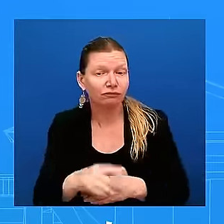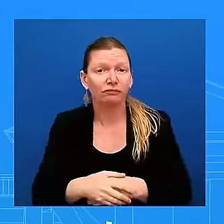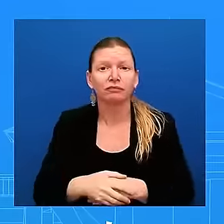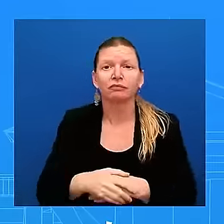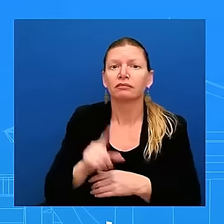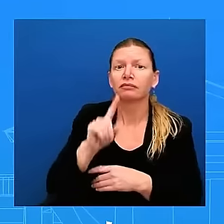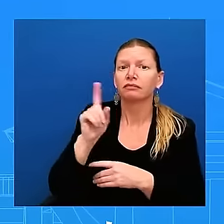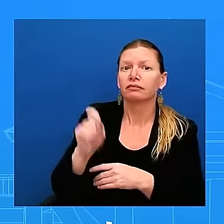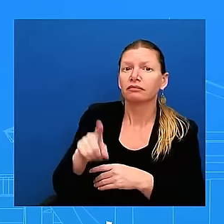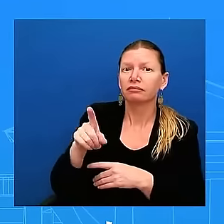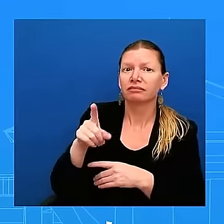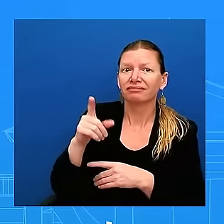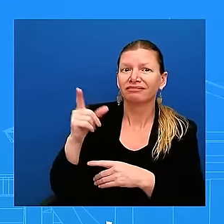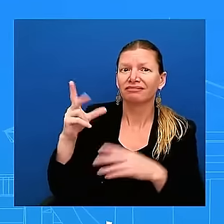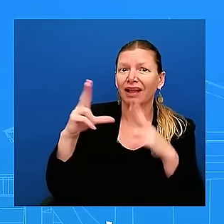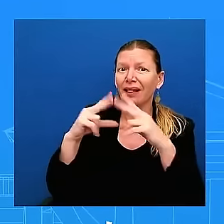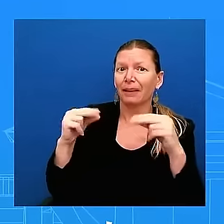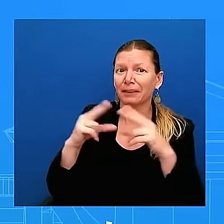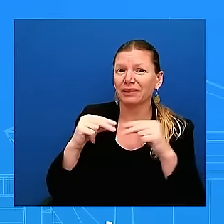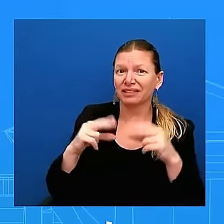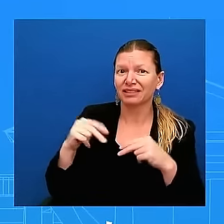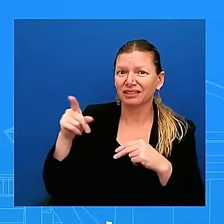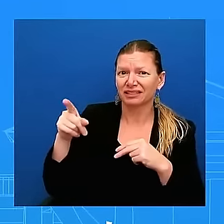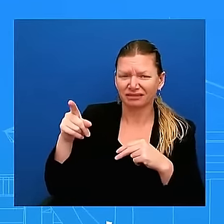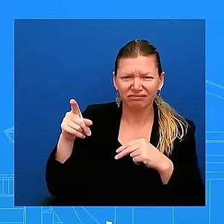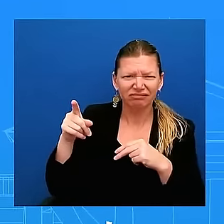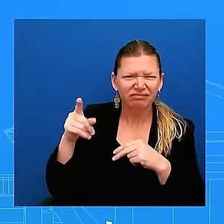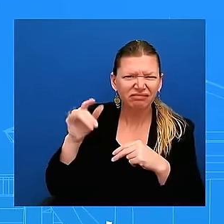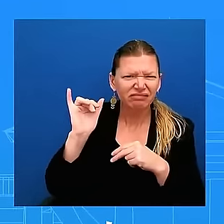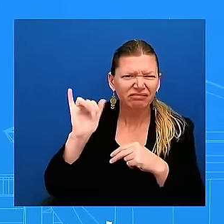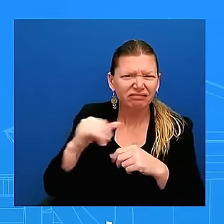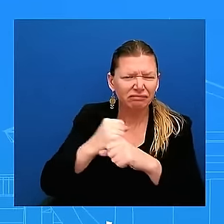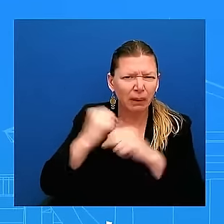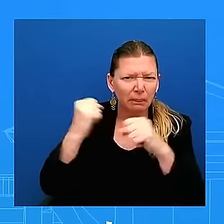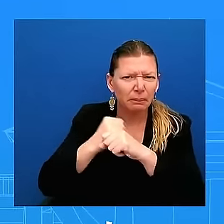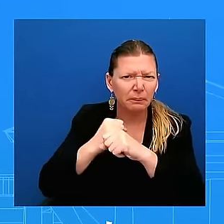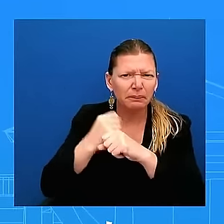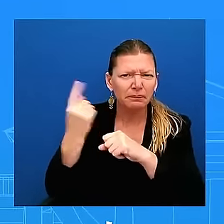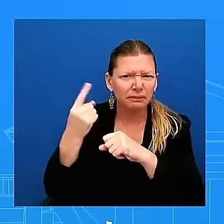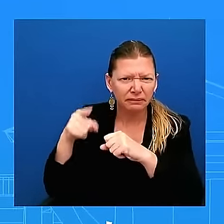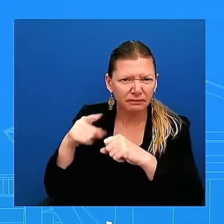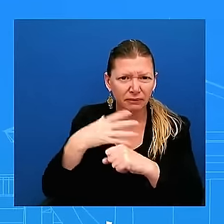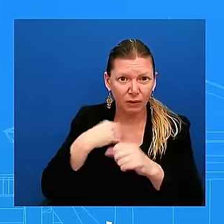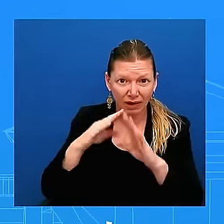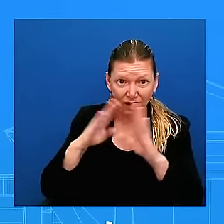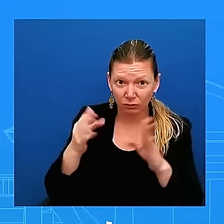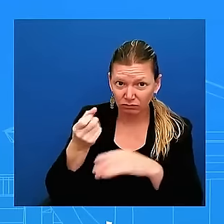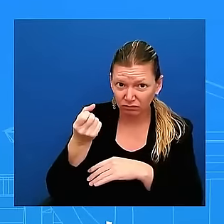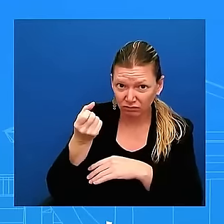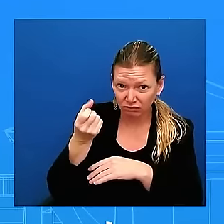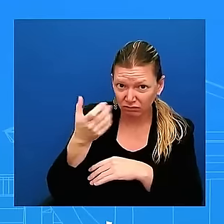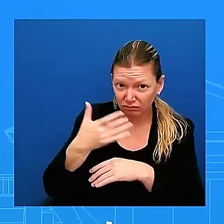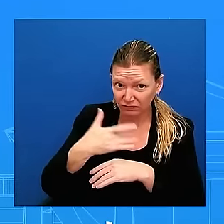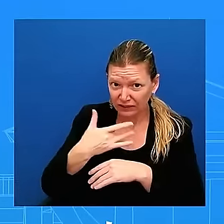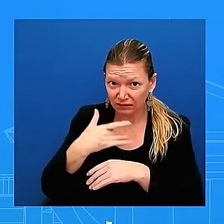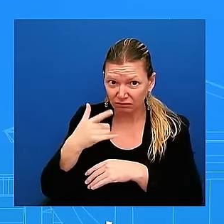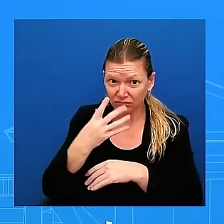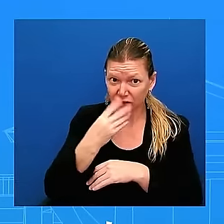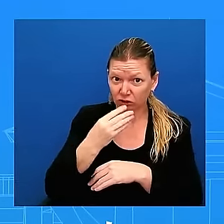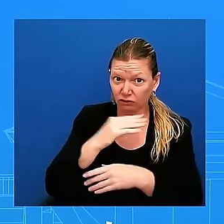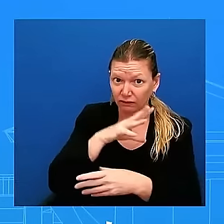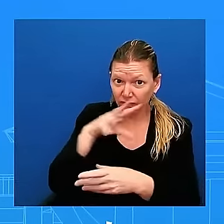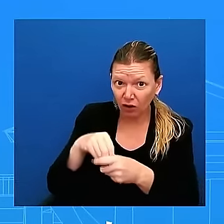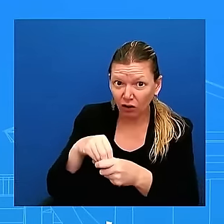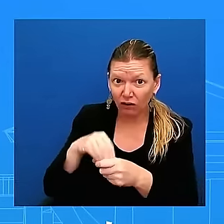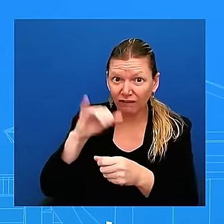uh for this attack and uh any concerns about uh the escalating conflict uh we have not uh we have